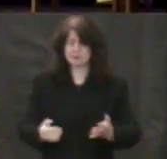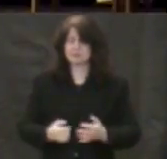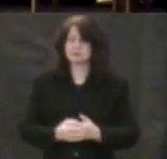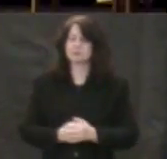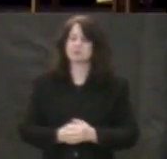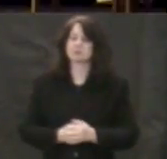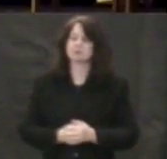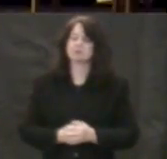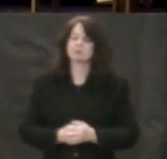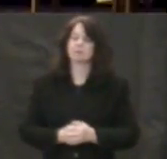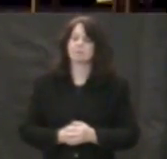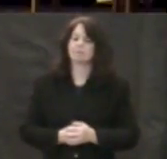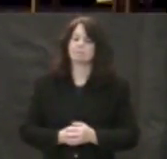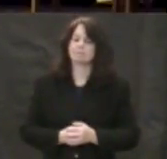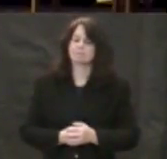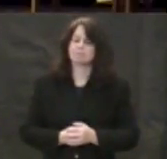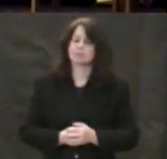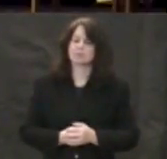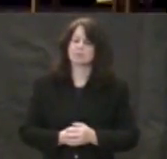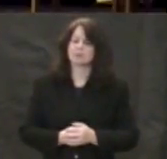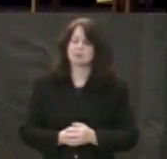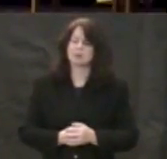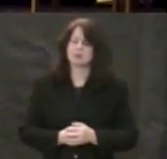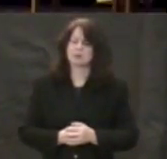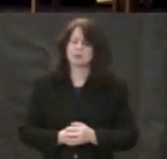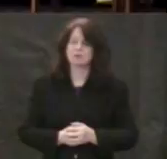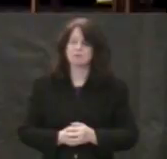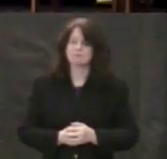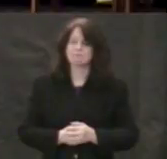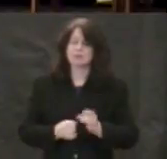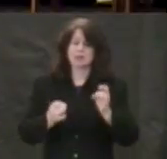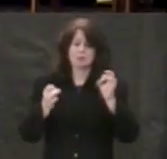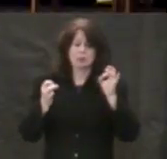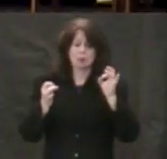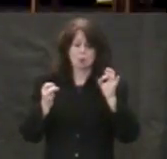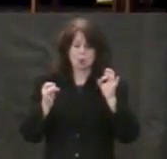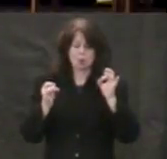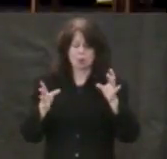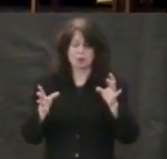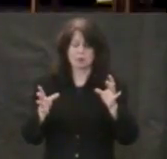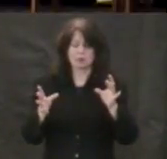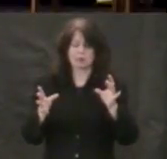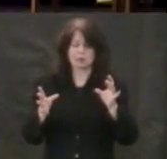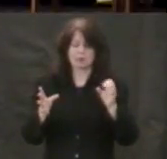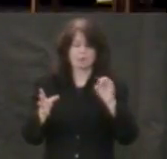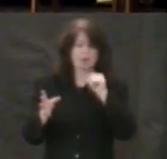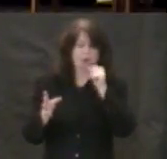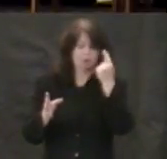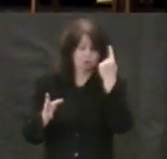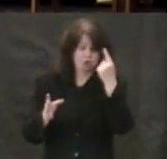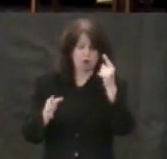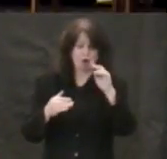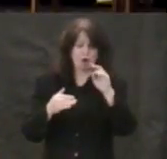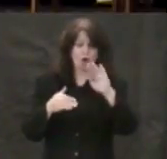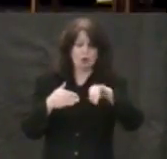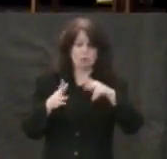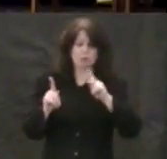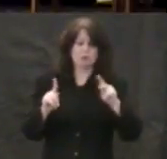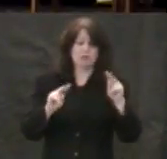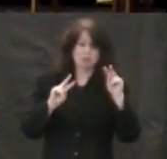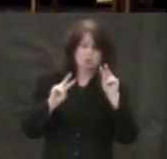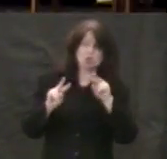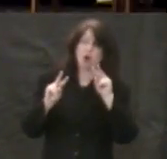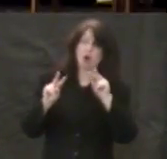While it's preposterous, if it were not for all the eyewitnesses, preposterous except for the fact